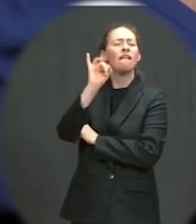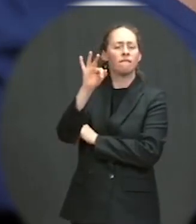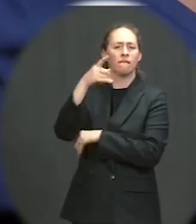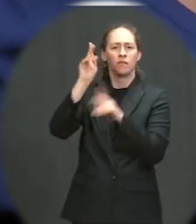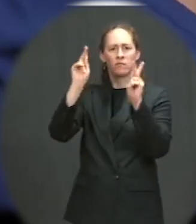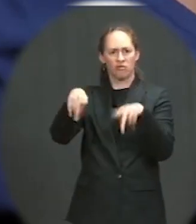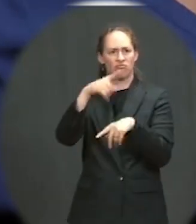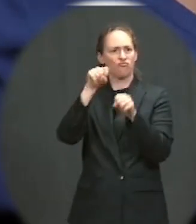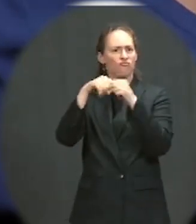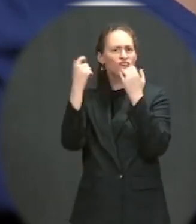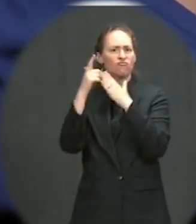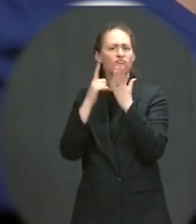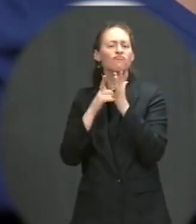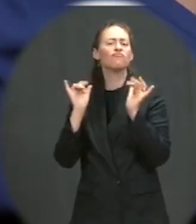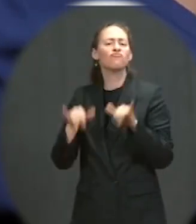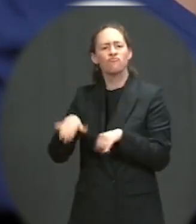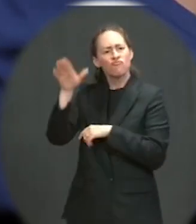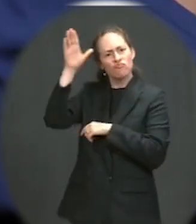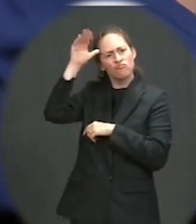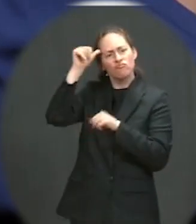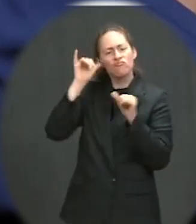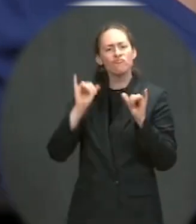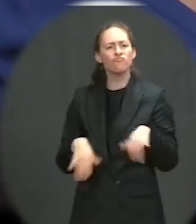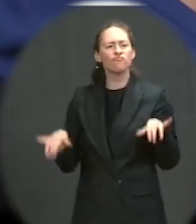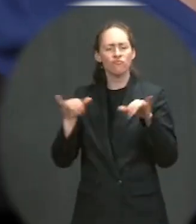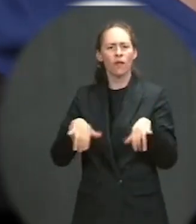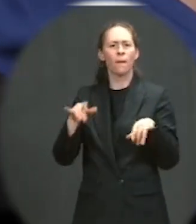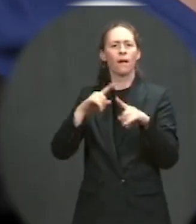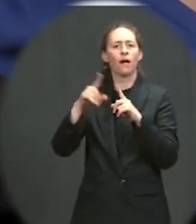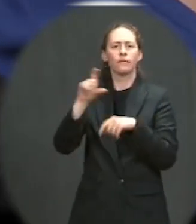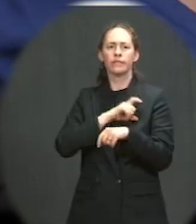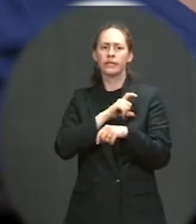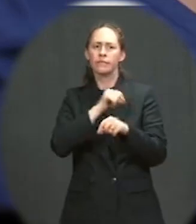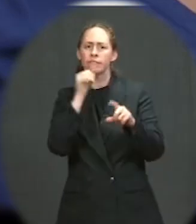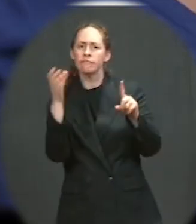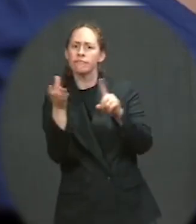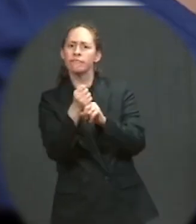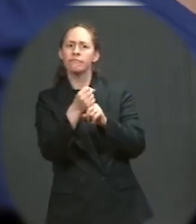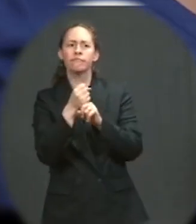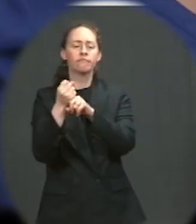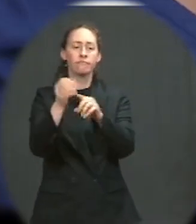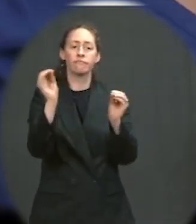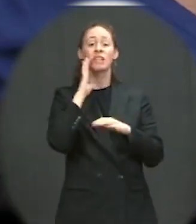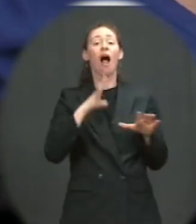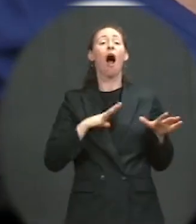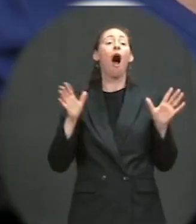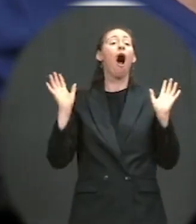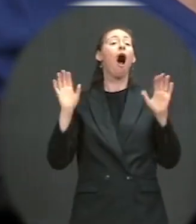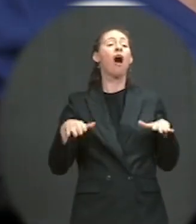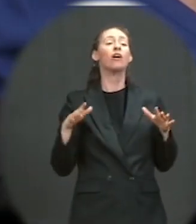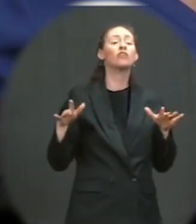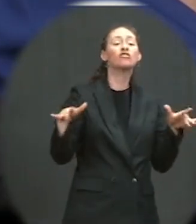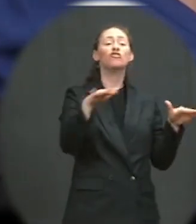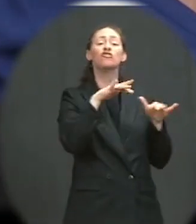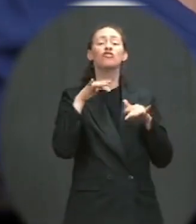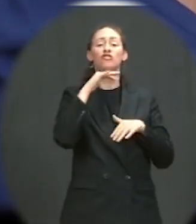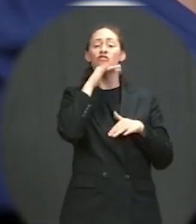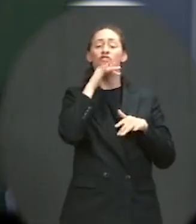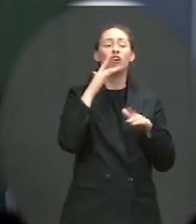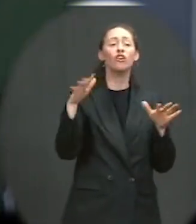interference from police for the last couple weeks or months is going to stop this easy life of crime if they have a summer job?